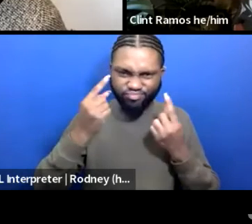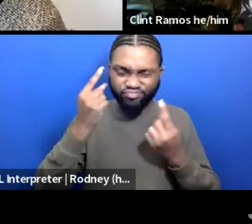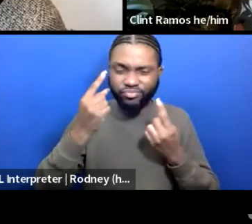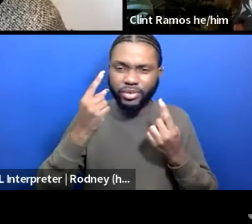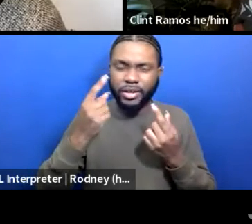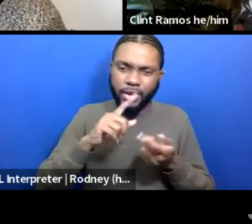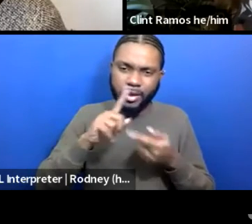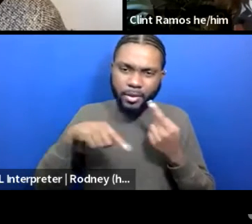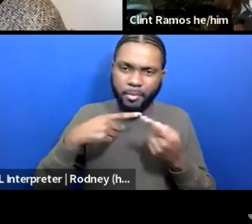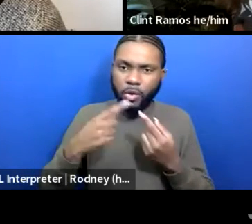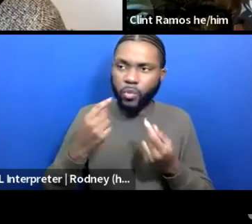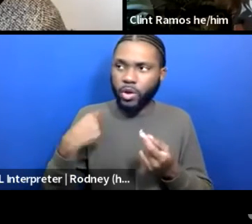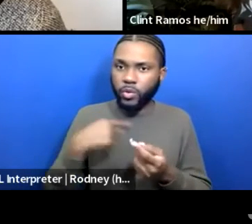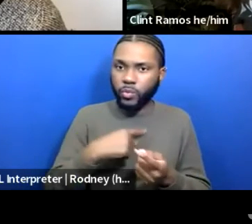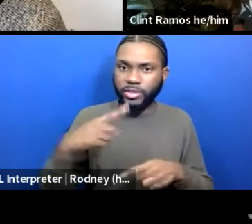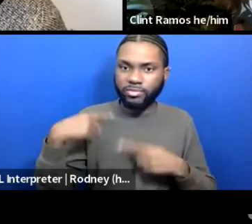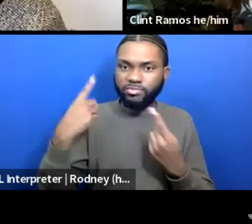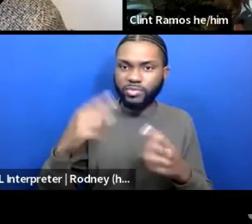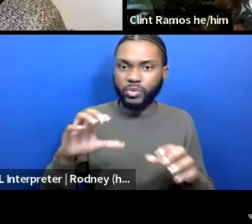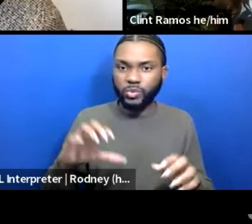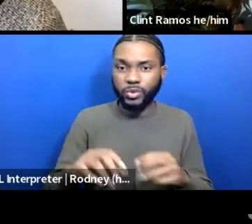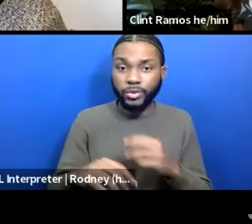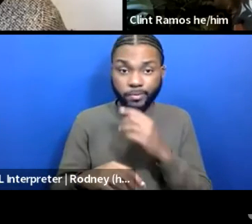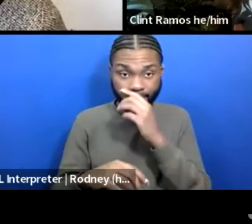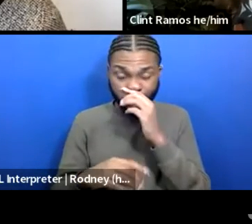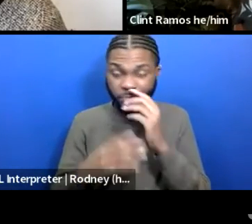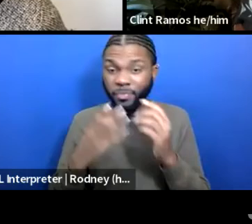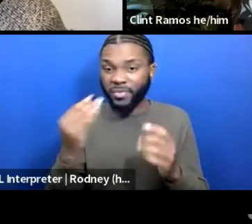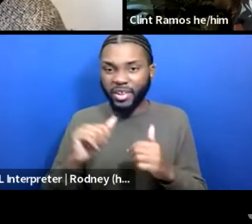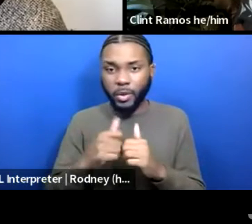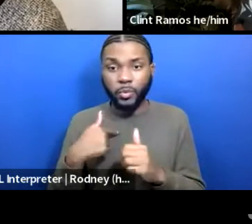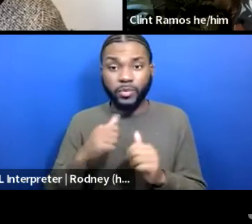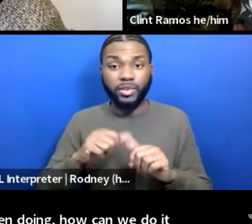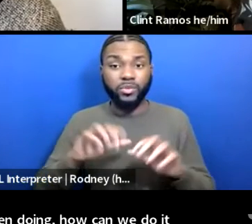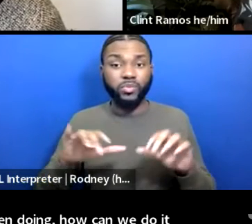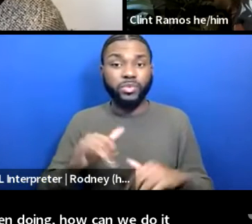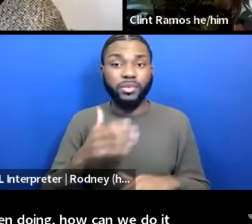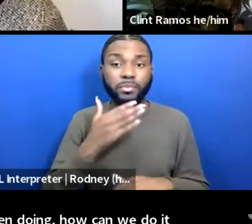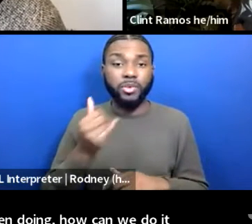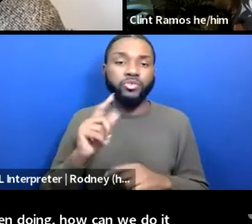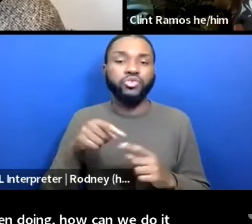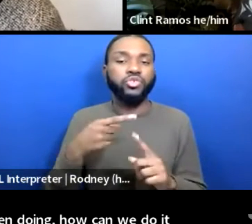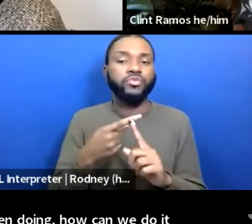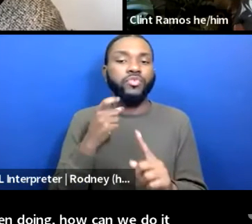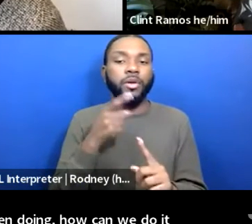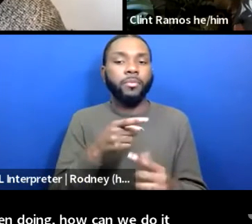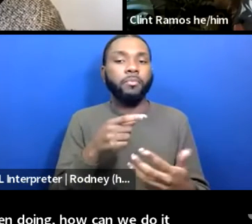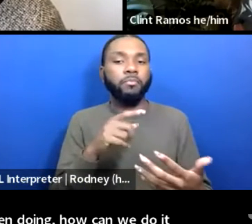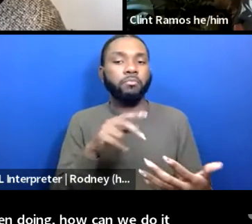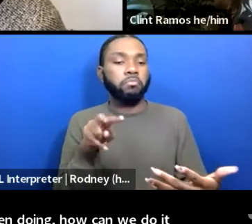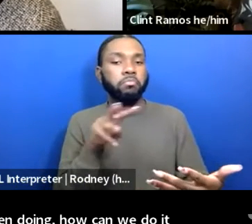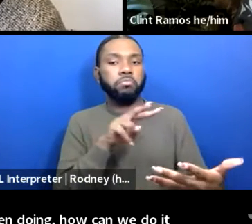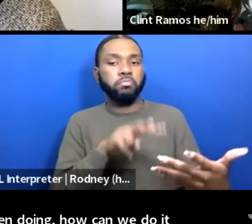what have we been doing? How can we do it better? Just from its basest form.